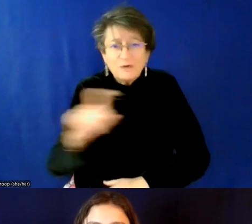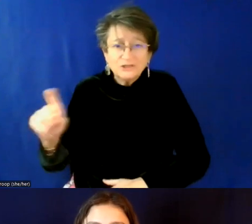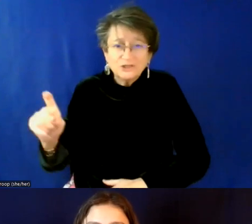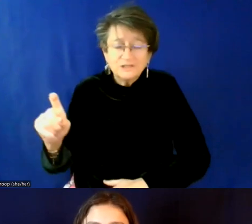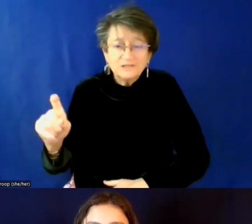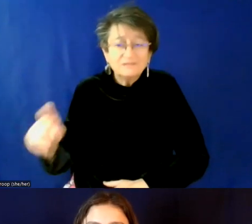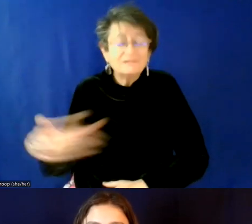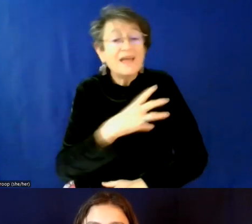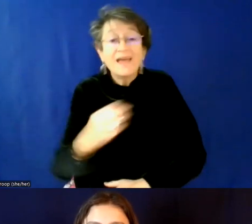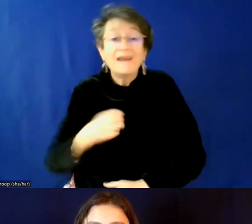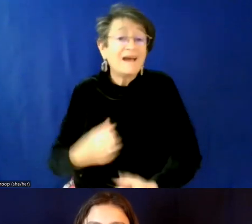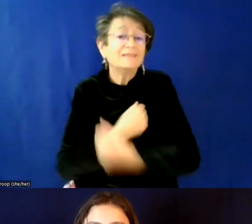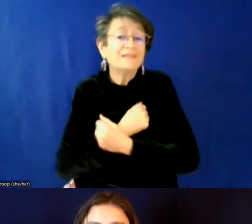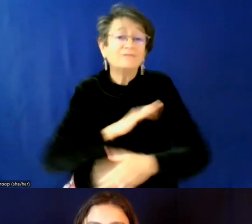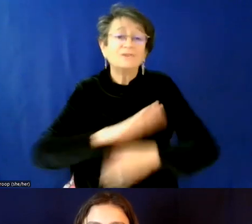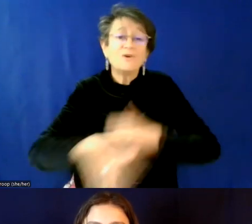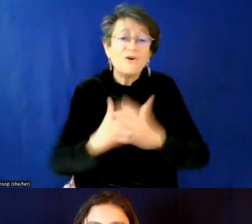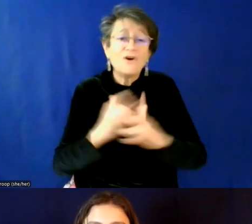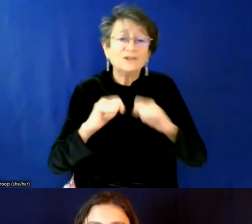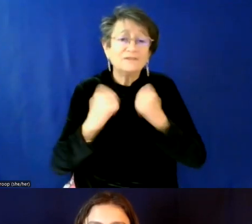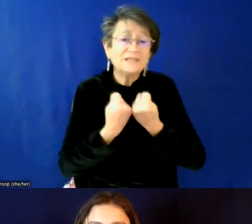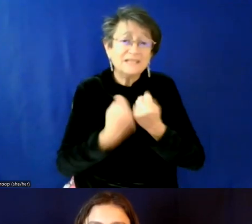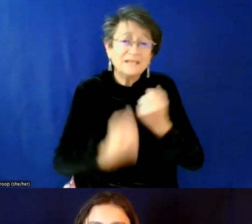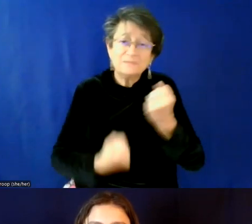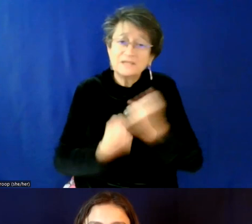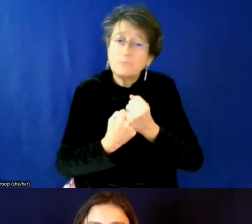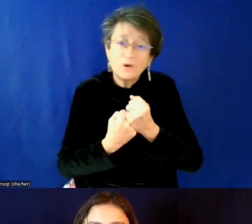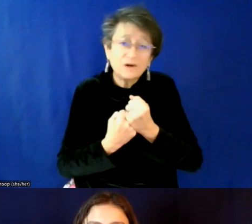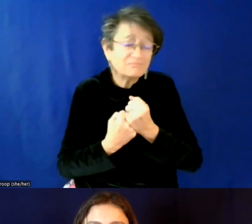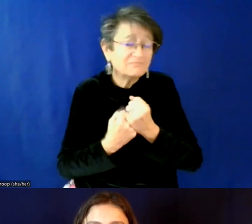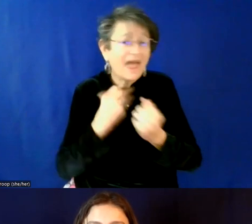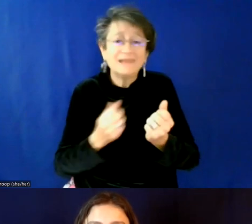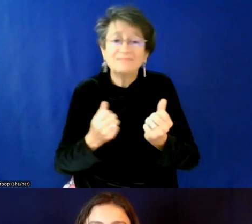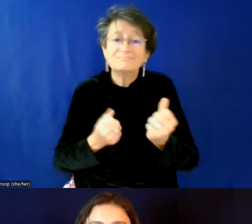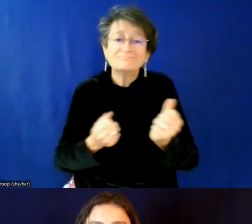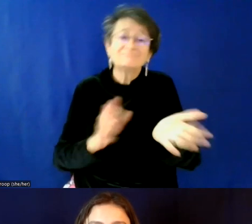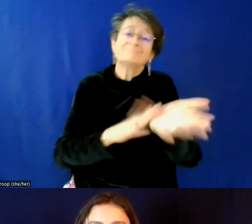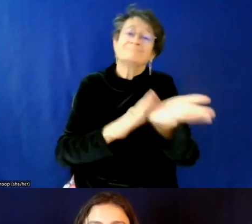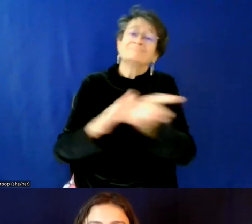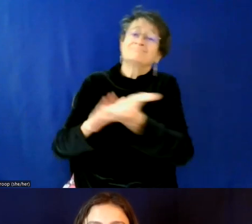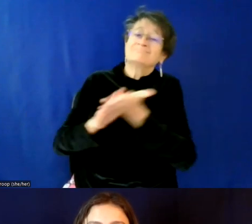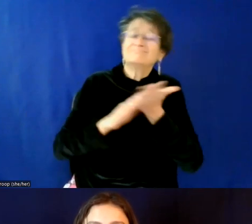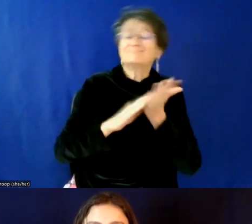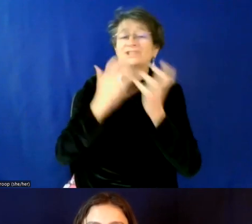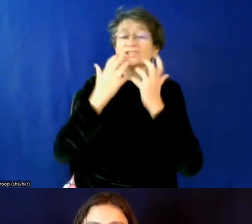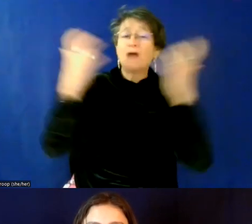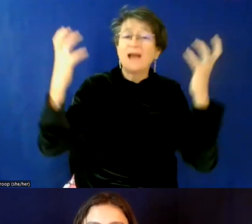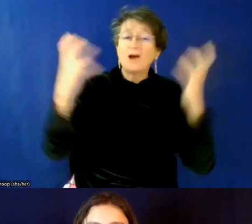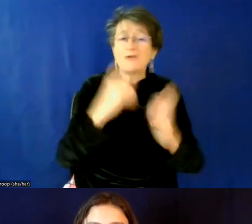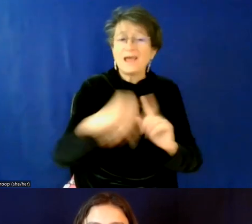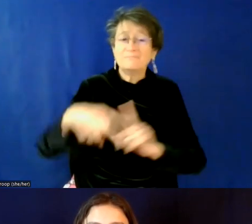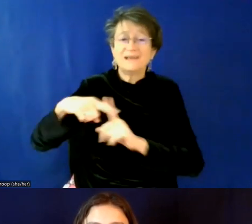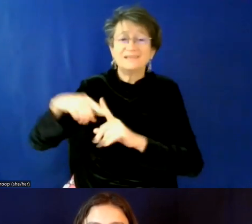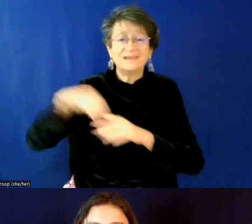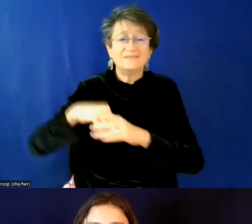loved all of the team support and the, um, shout outs, um, and the positivity in the conversation in the